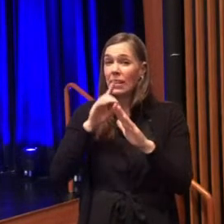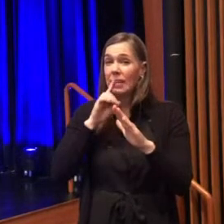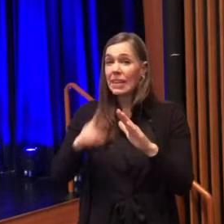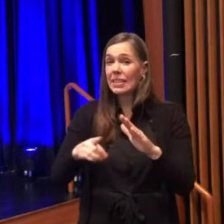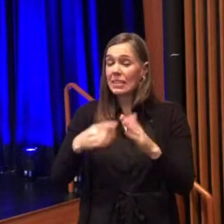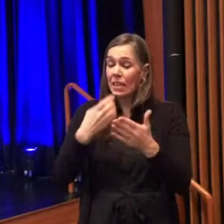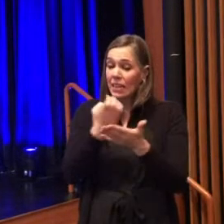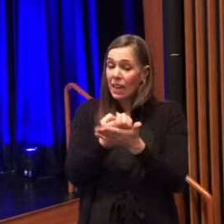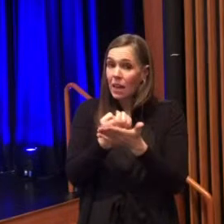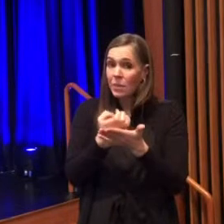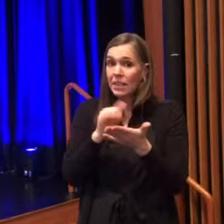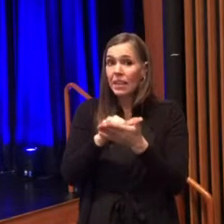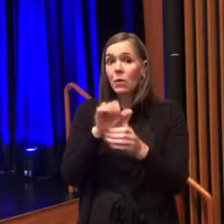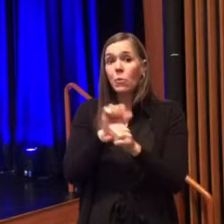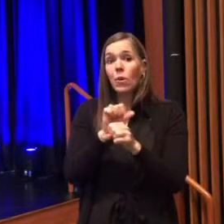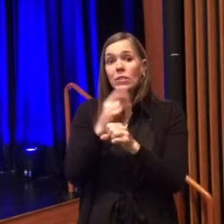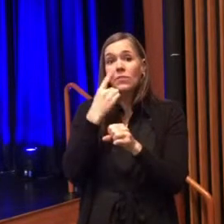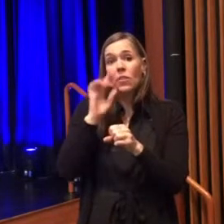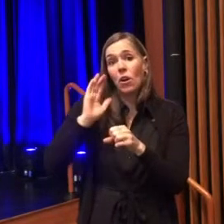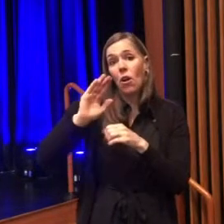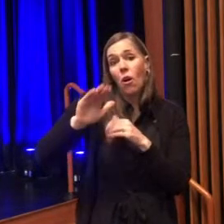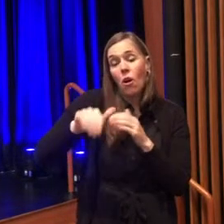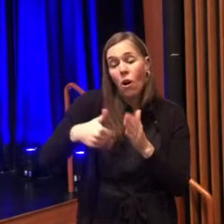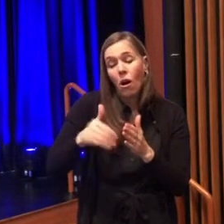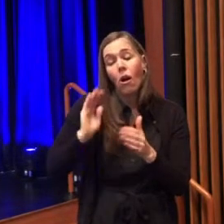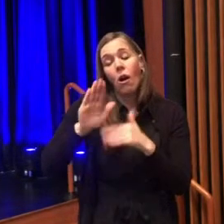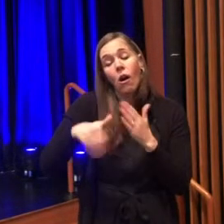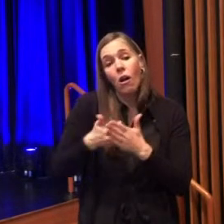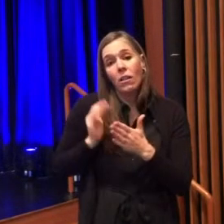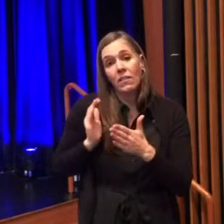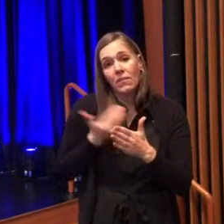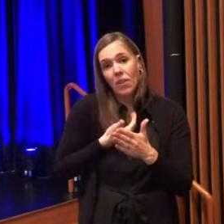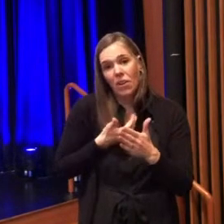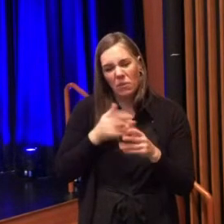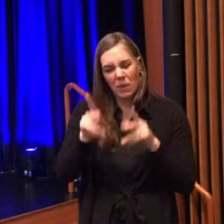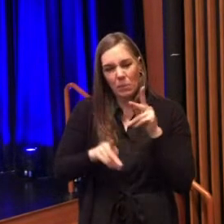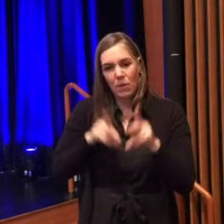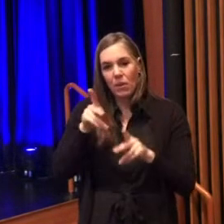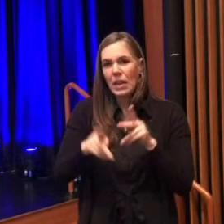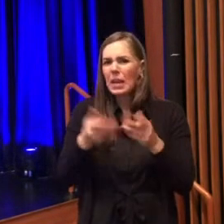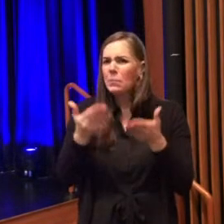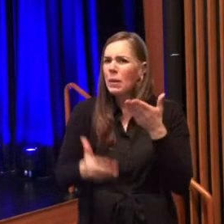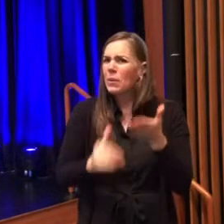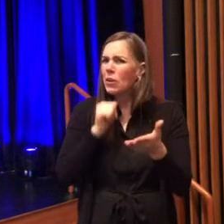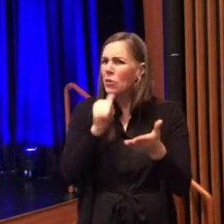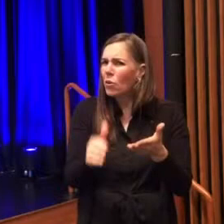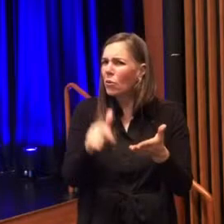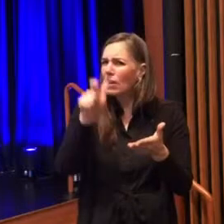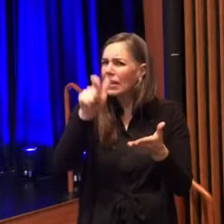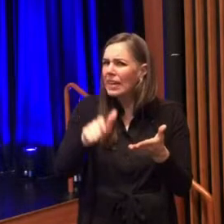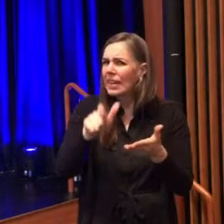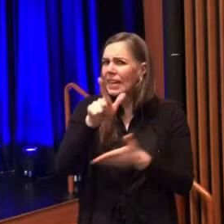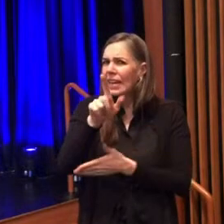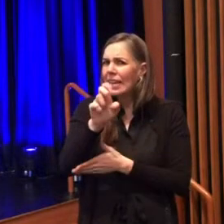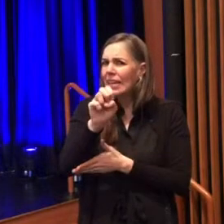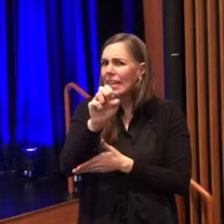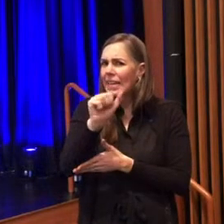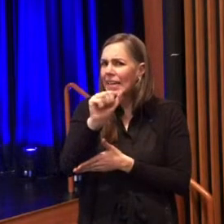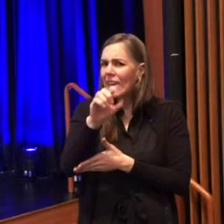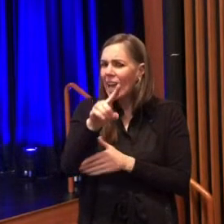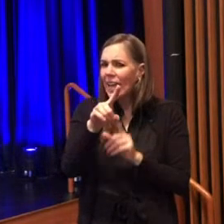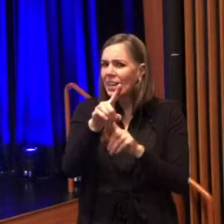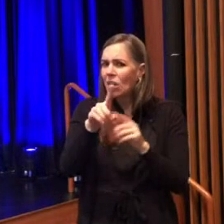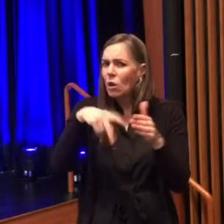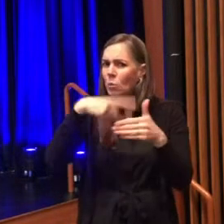economy that works for all of our residents you may not have associated our lead program with local economy